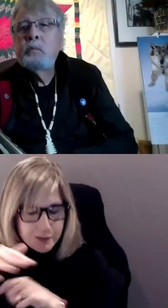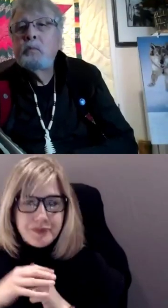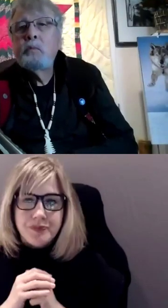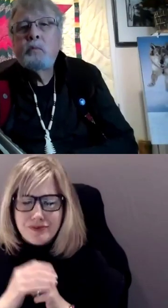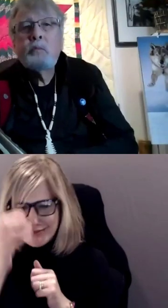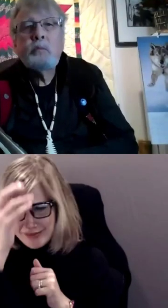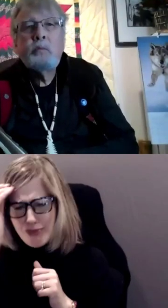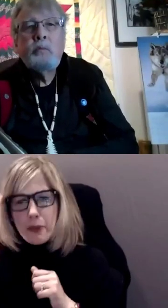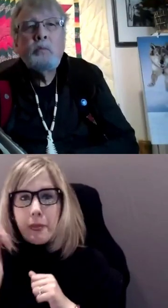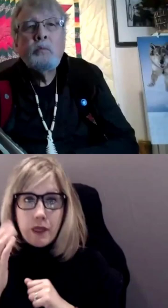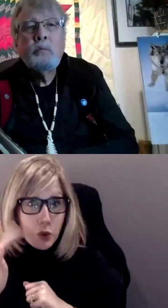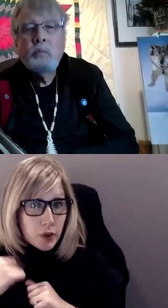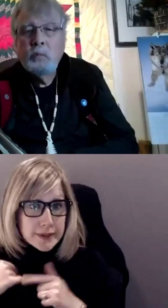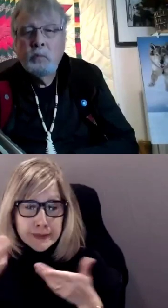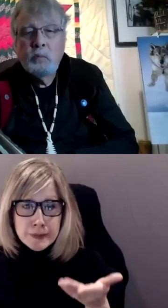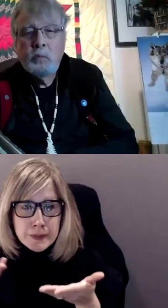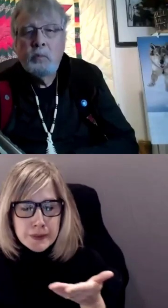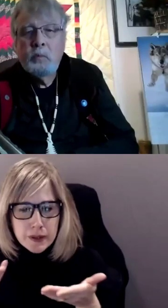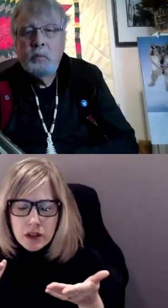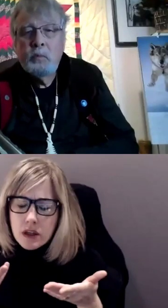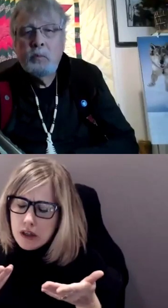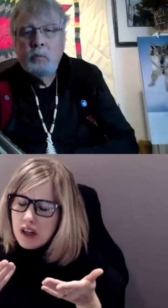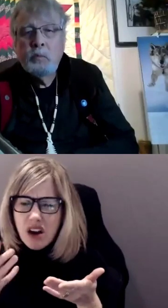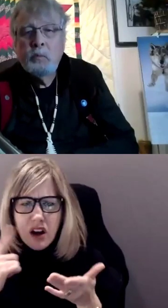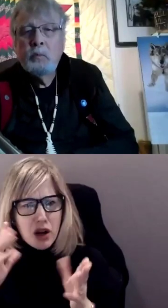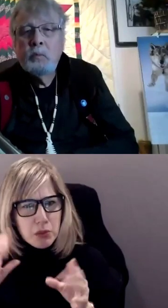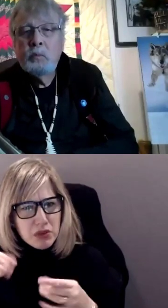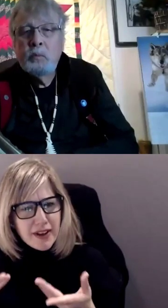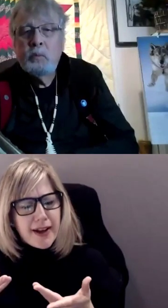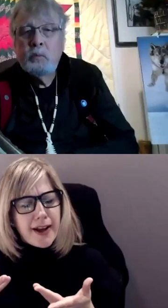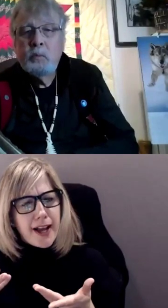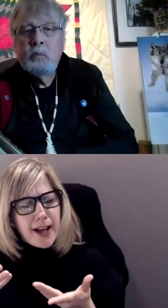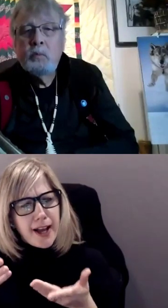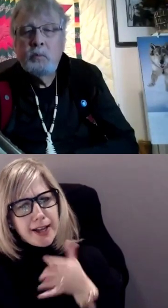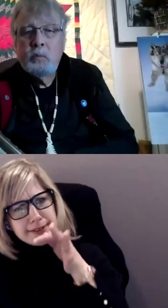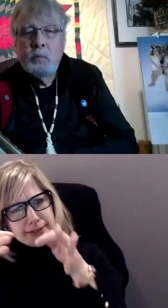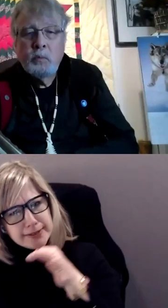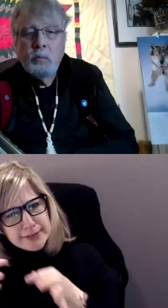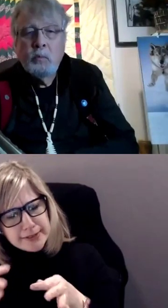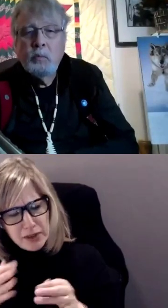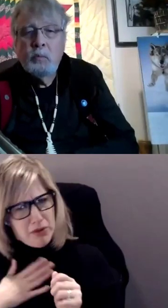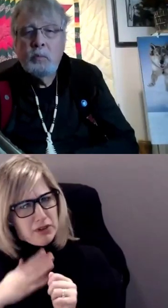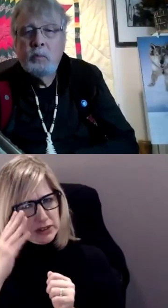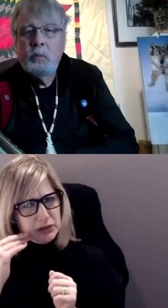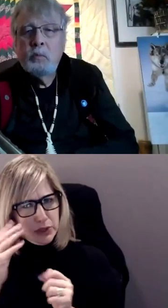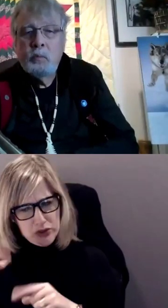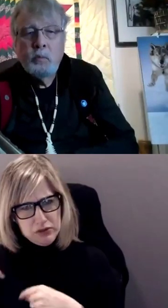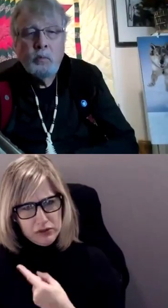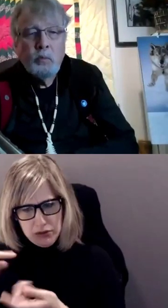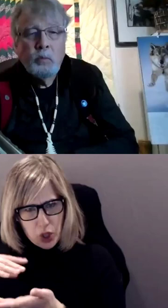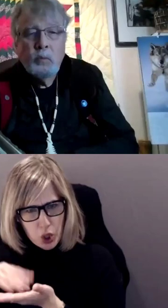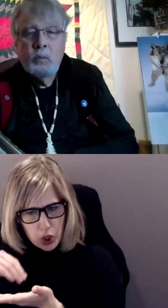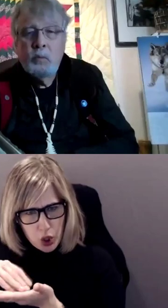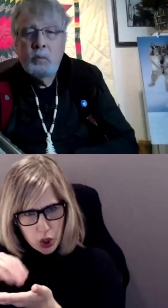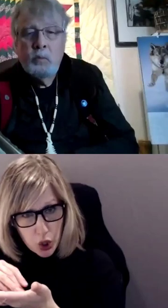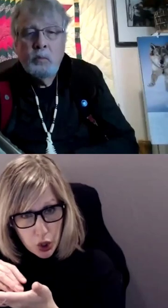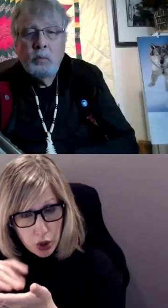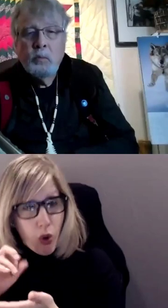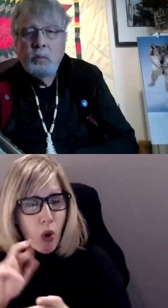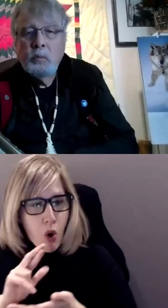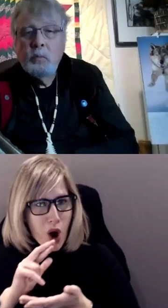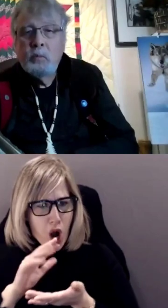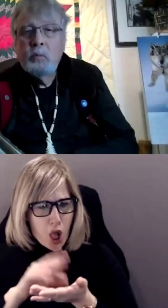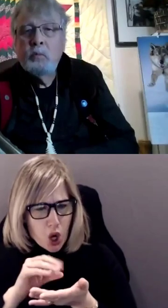have the opportunity to share with you today a bit of my own journey of learning and unlearning around